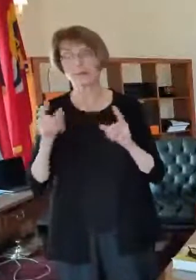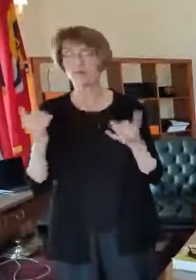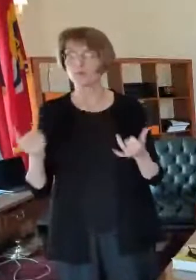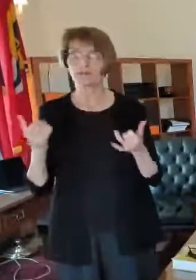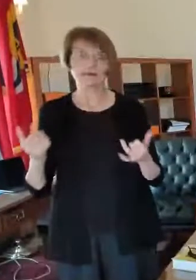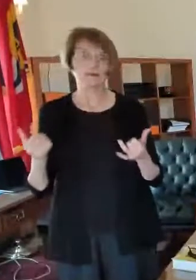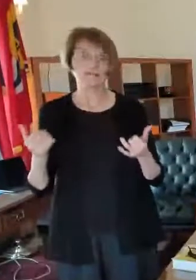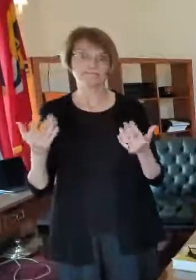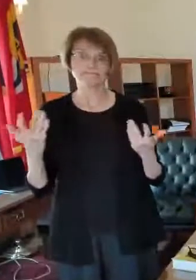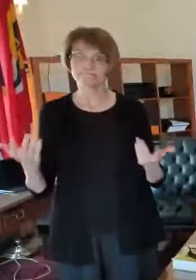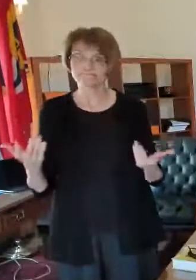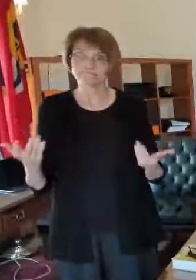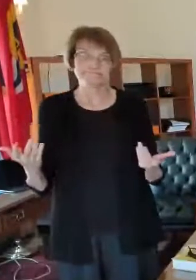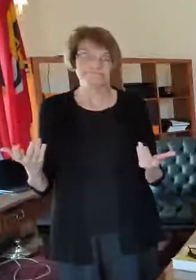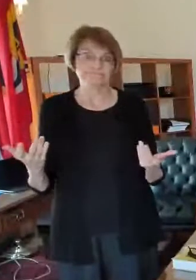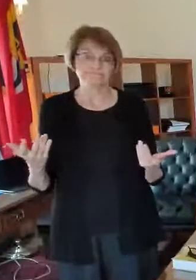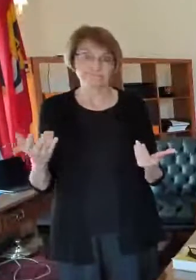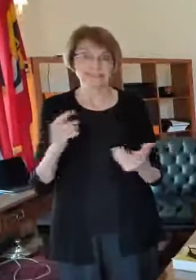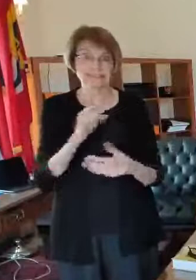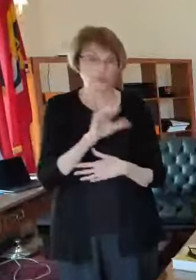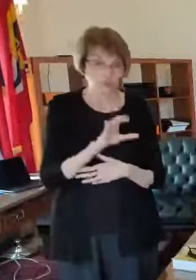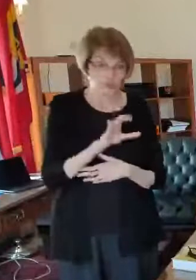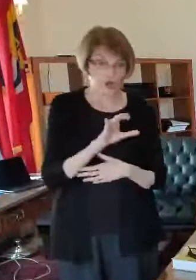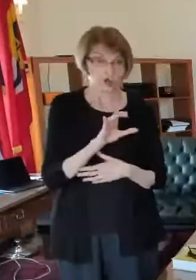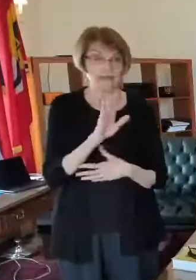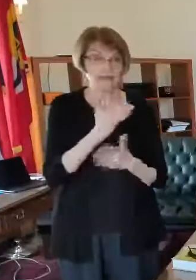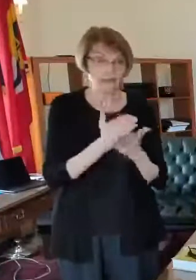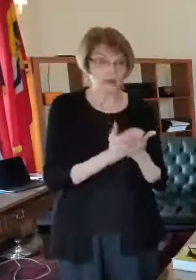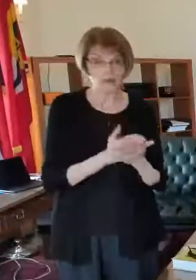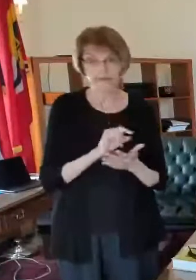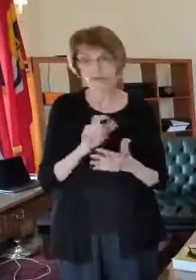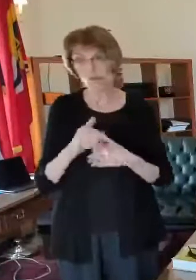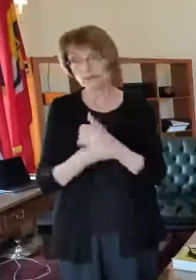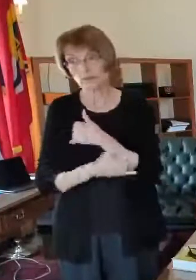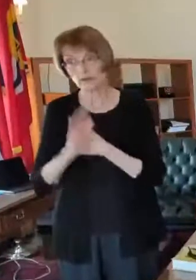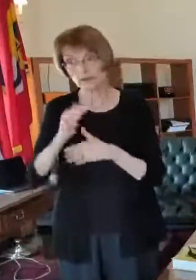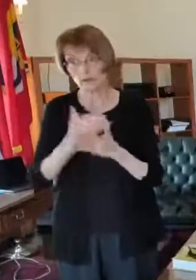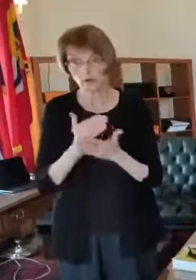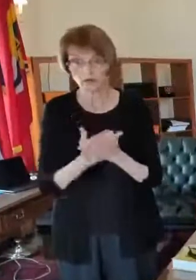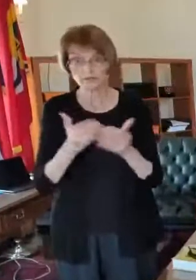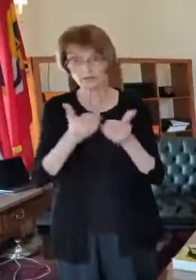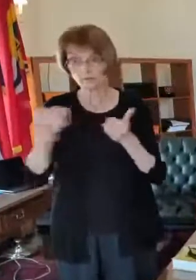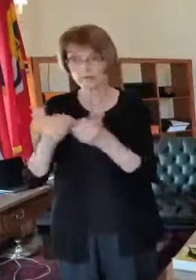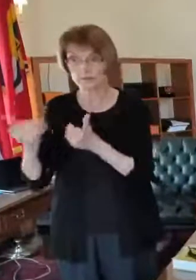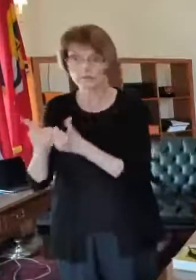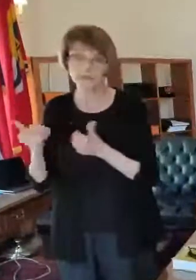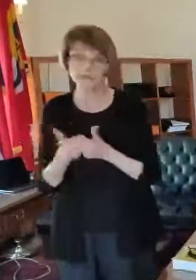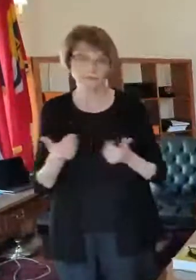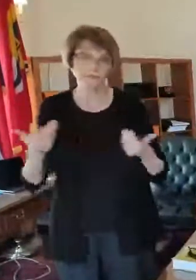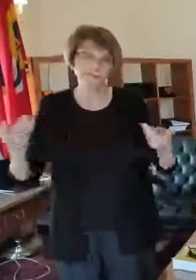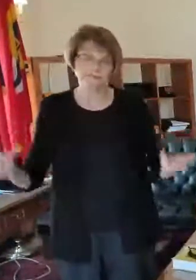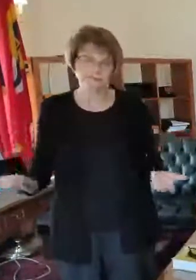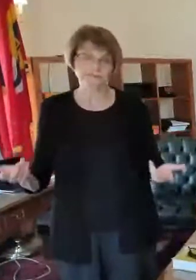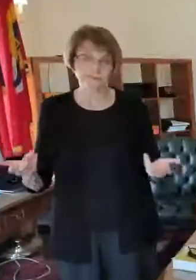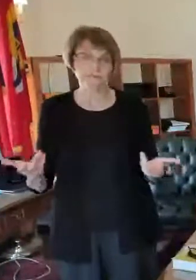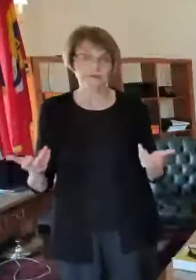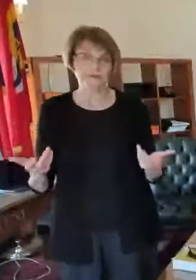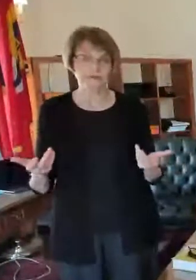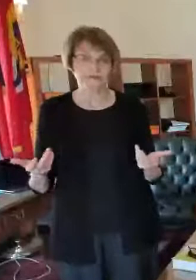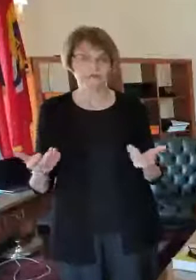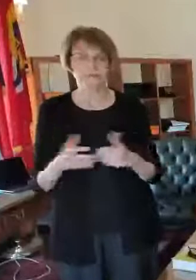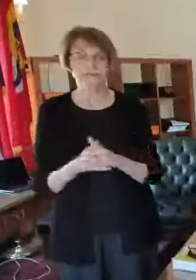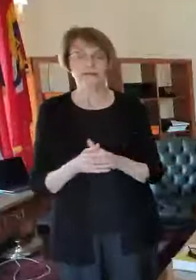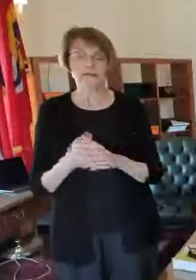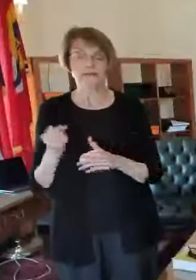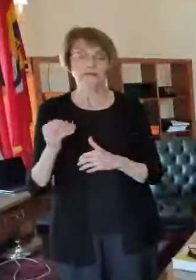point um you know st charles county's working off of their list st louis county off of theirs city of st louis off of ours and etc